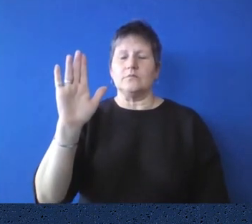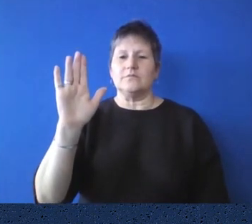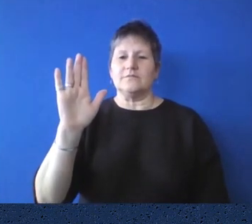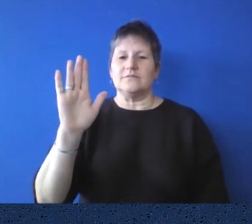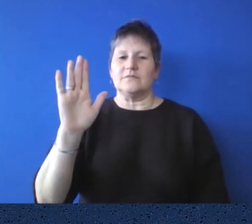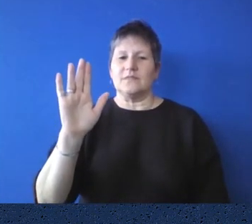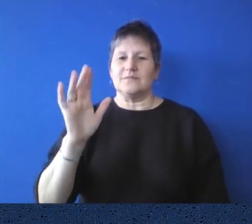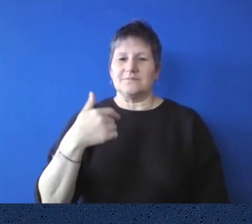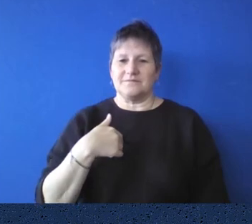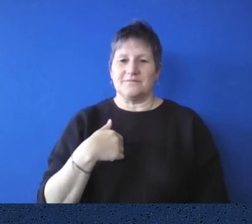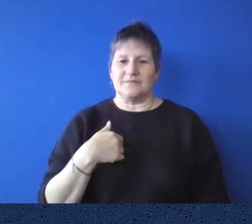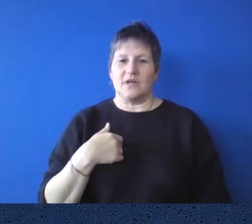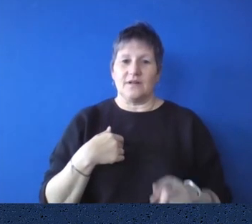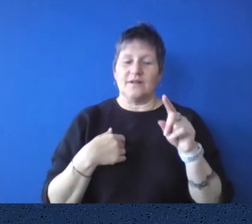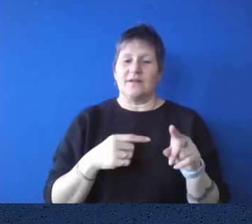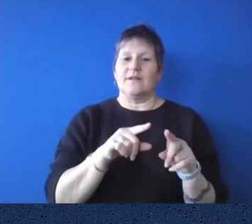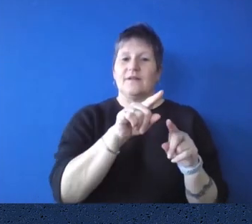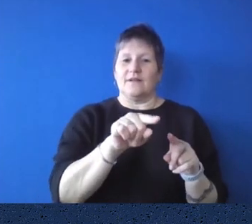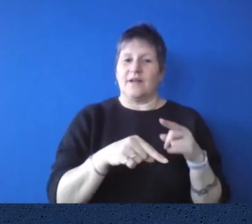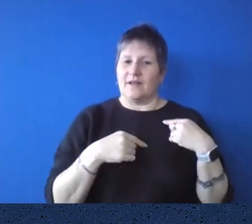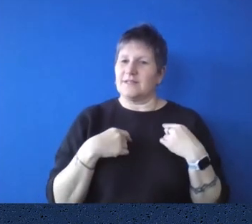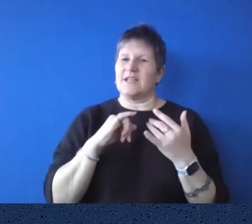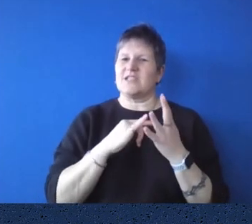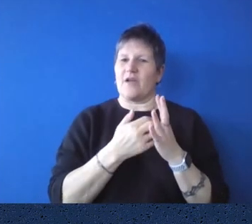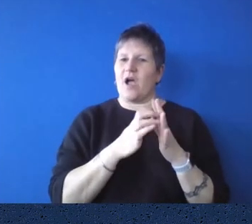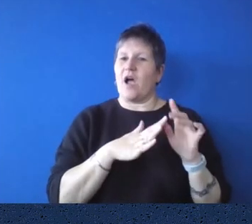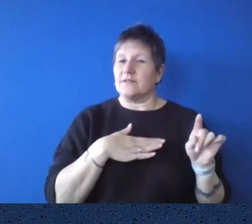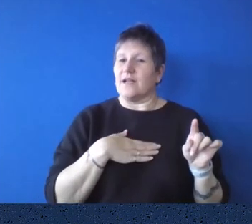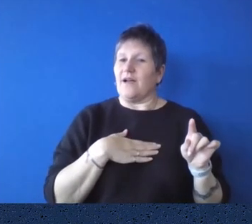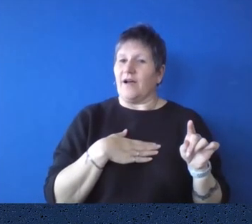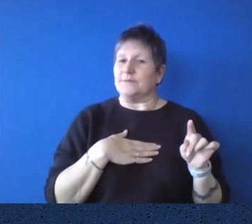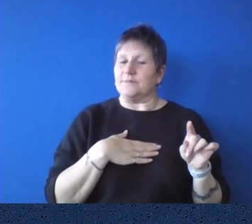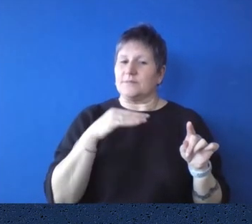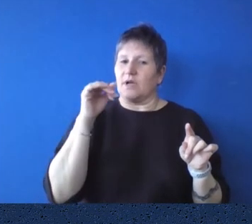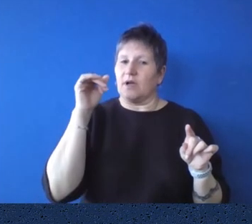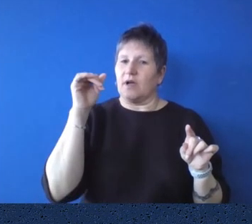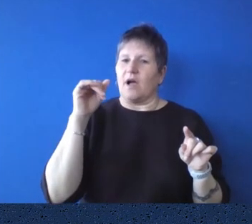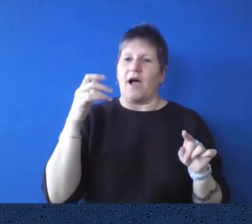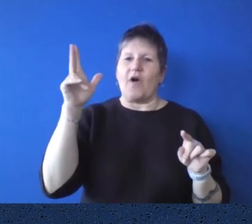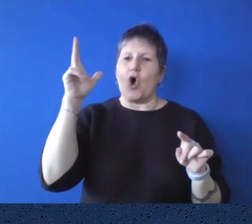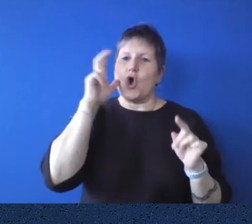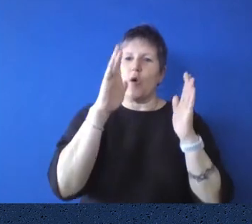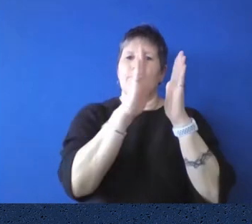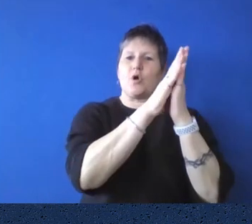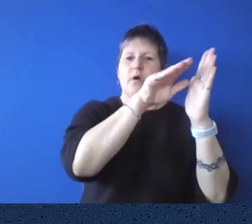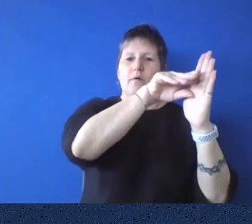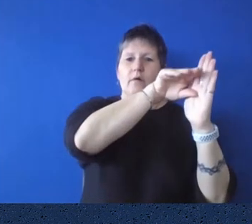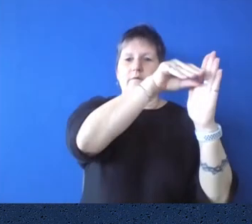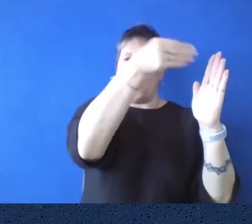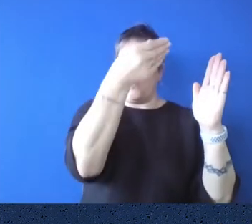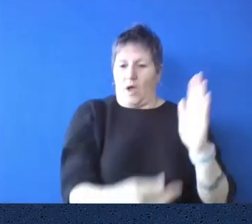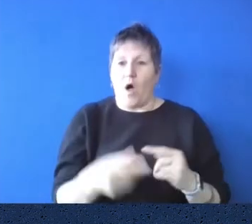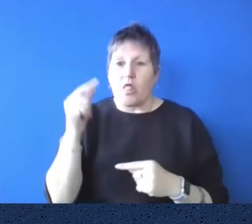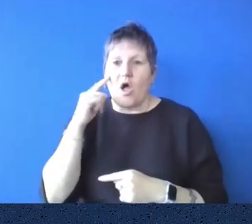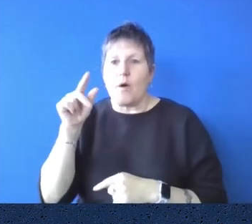It's interesting because I've encountered the ghost, not firsthand, but I've heard, um, a book crash onto the floor and I thought it was someone falling off a